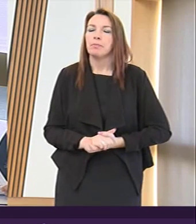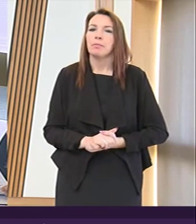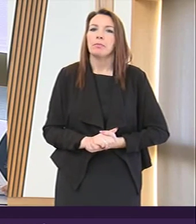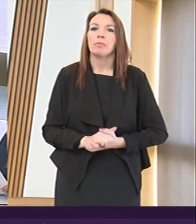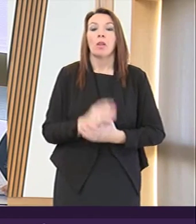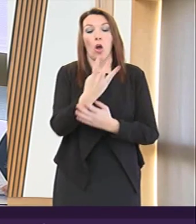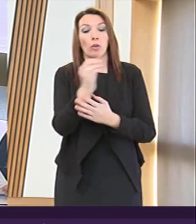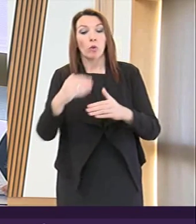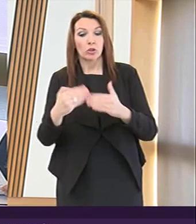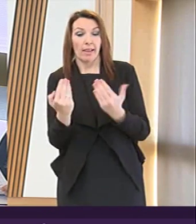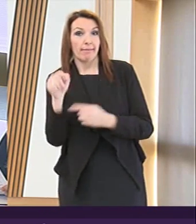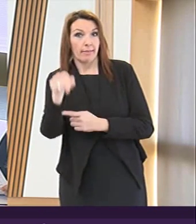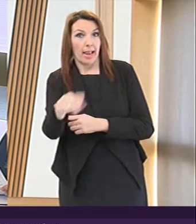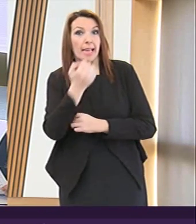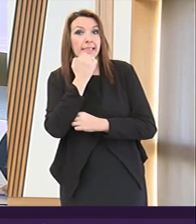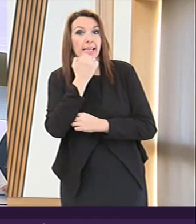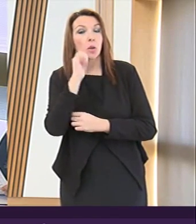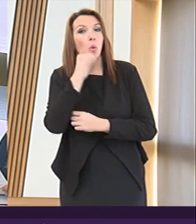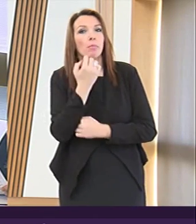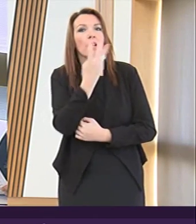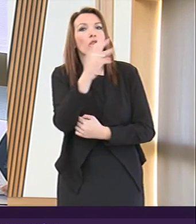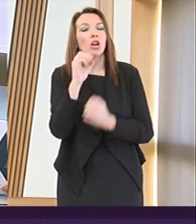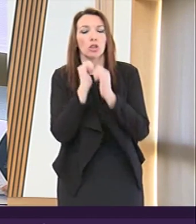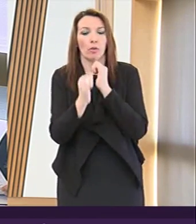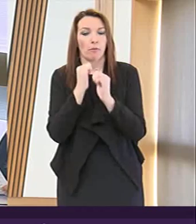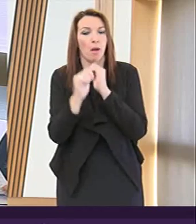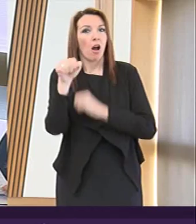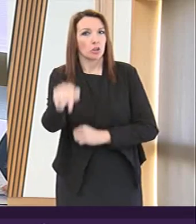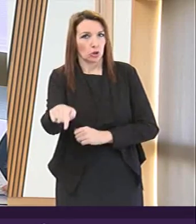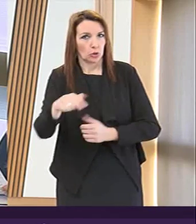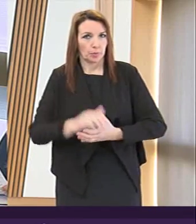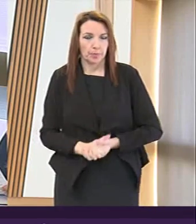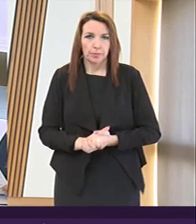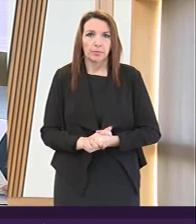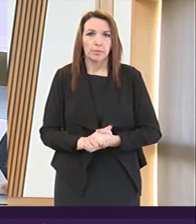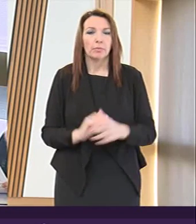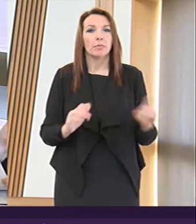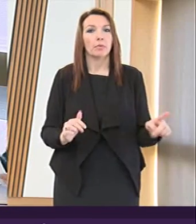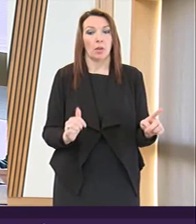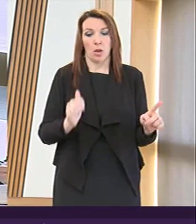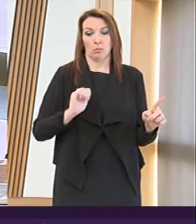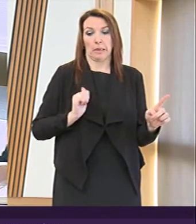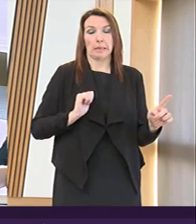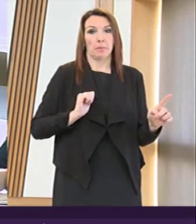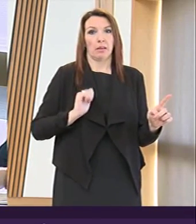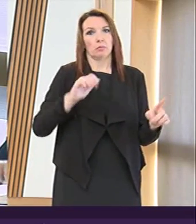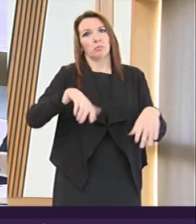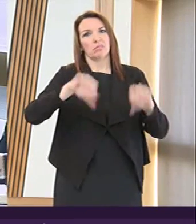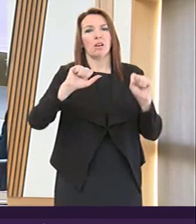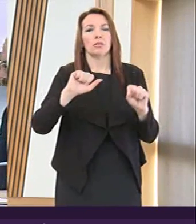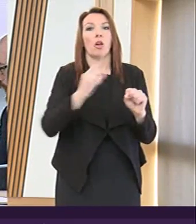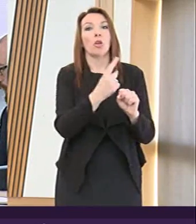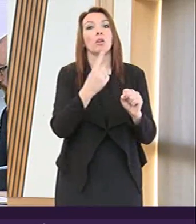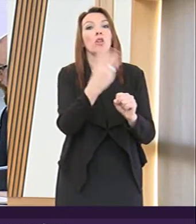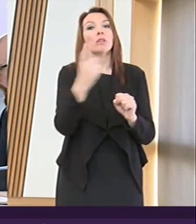40th day for these instruments is the 30th of March. They are not intended to come into force on either the 31st of